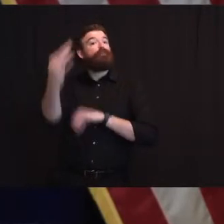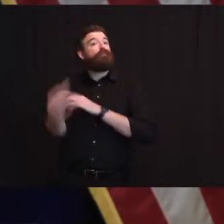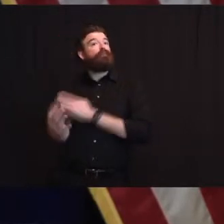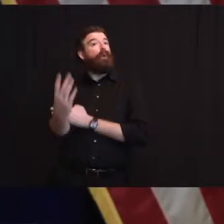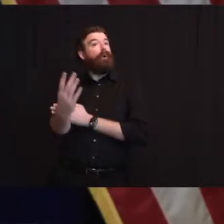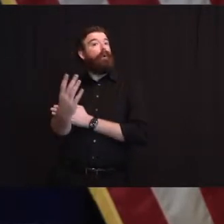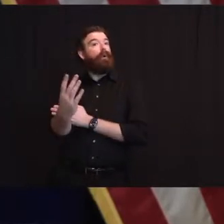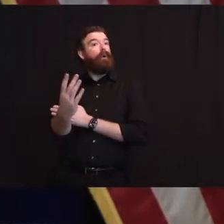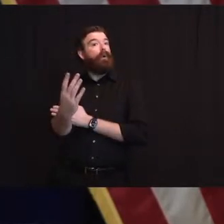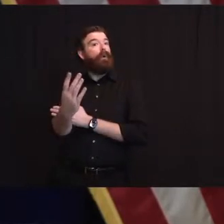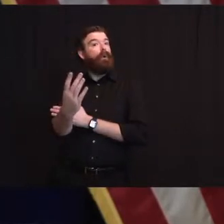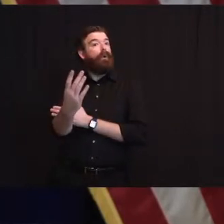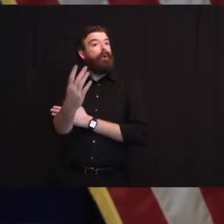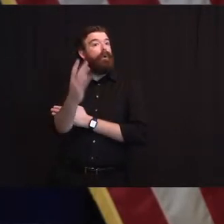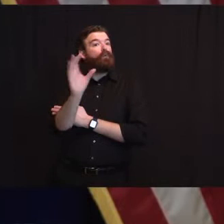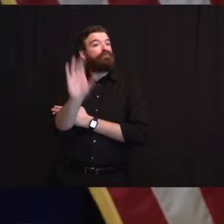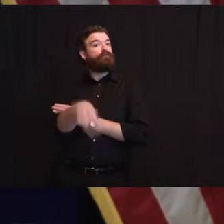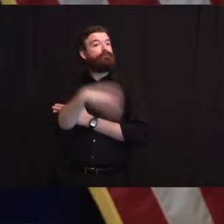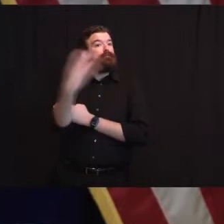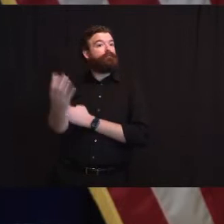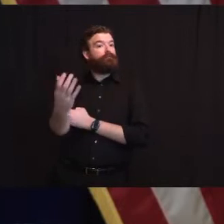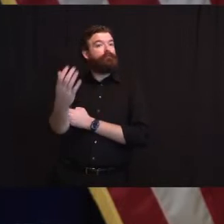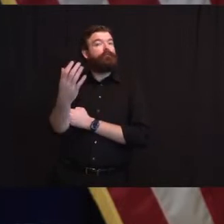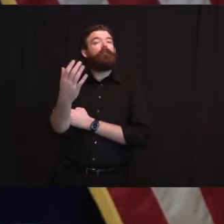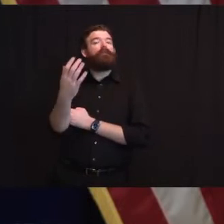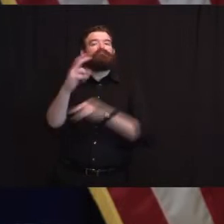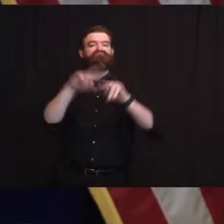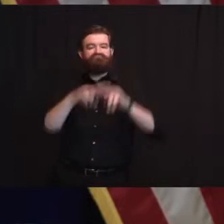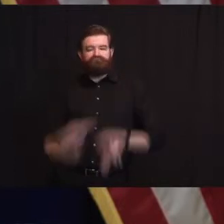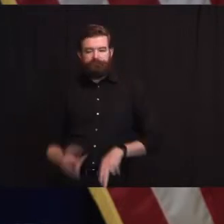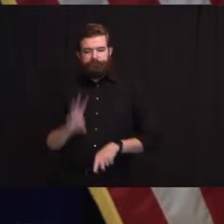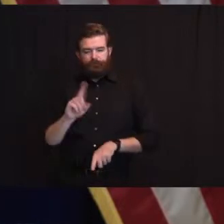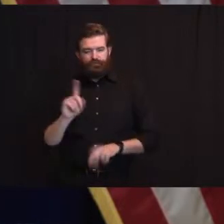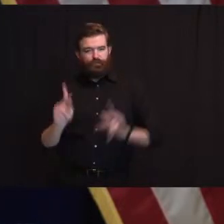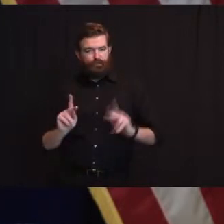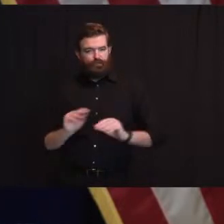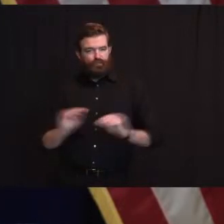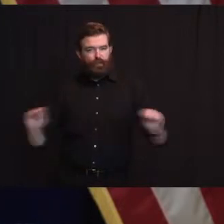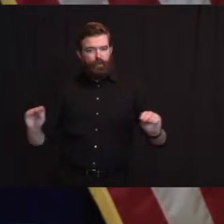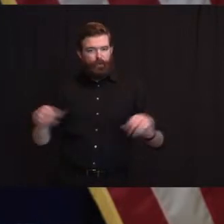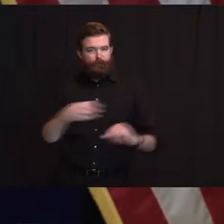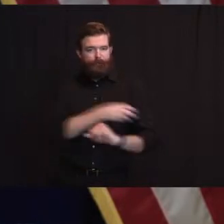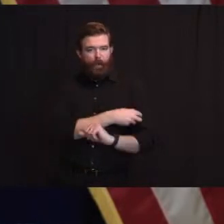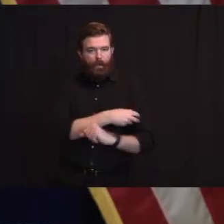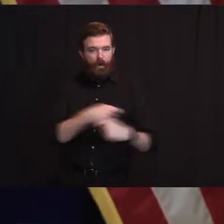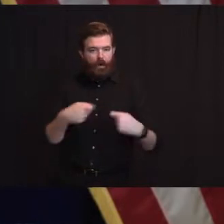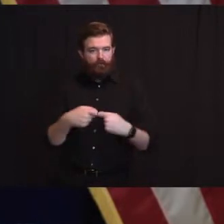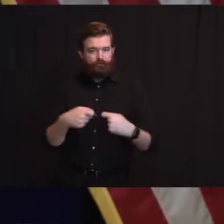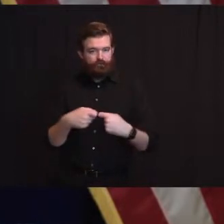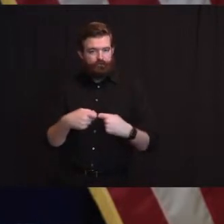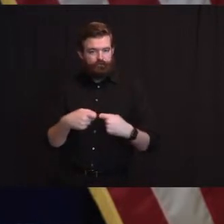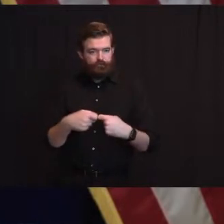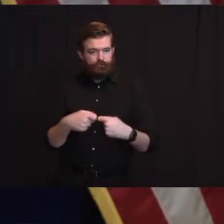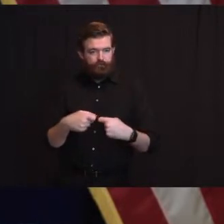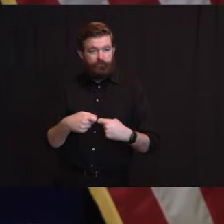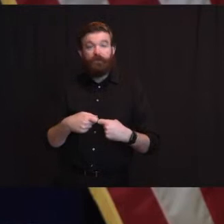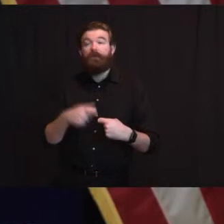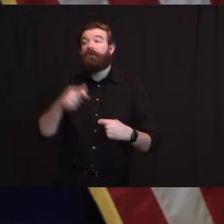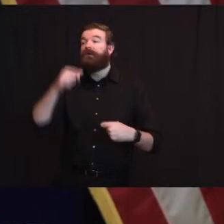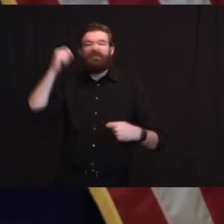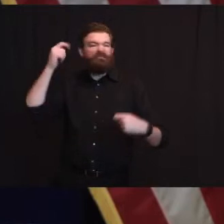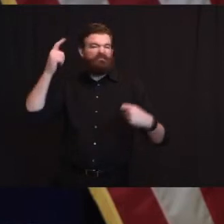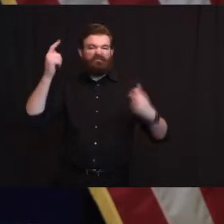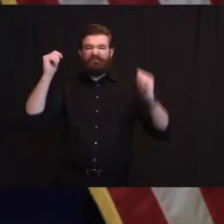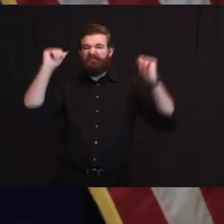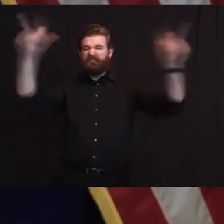61,000, and then by the afternoon to 16,000, and by yesterday afternoon, there was no customers with a storm